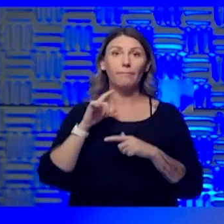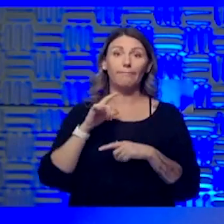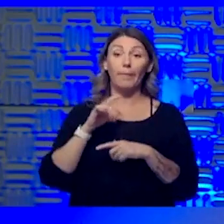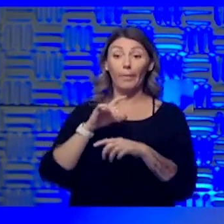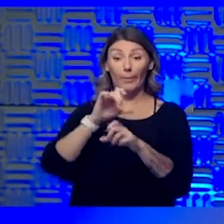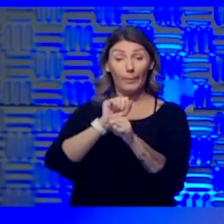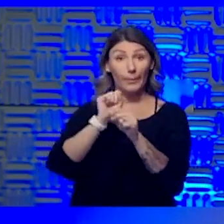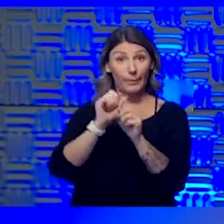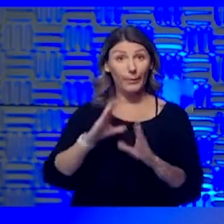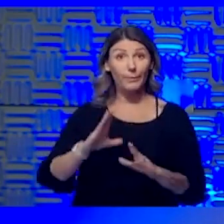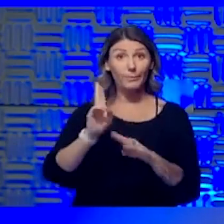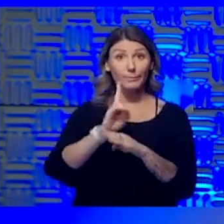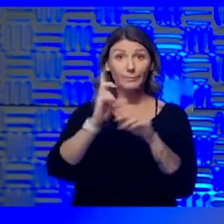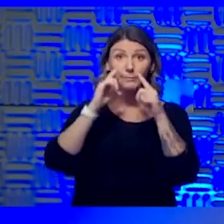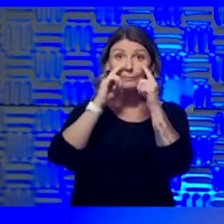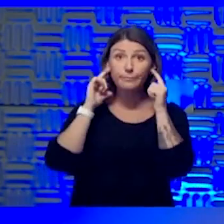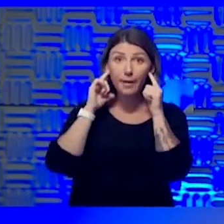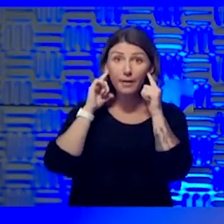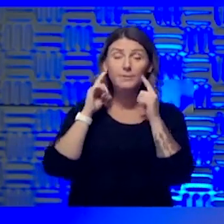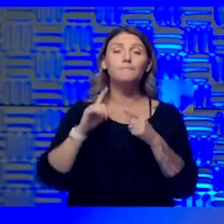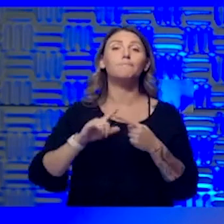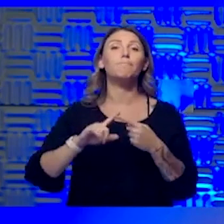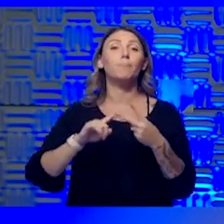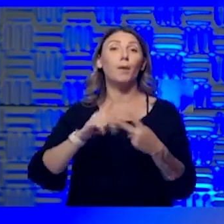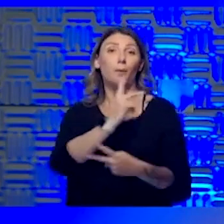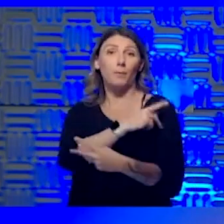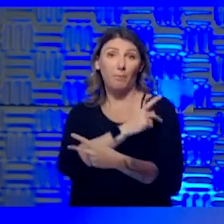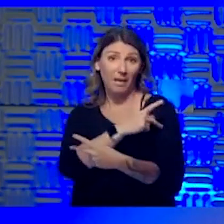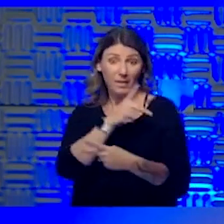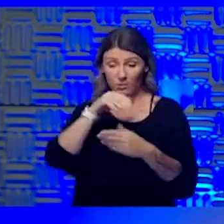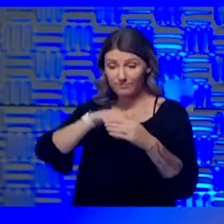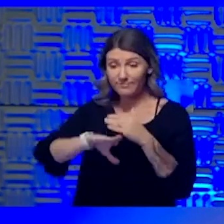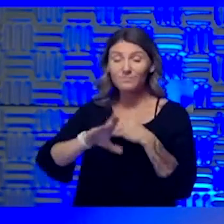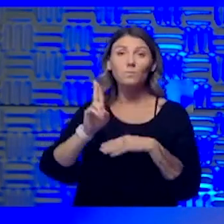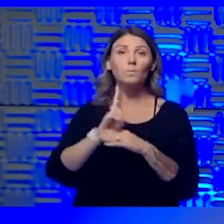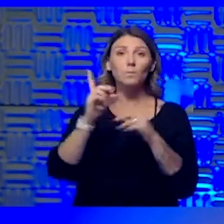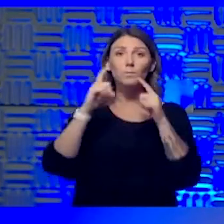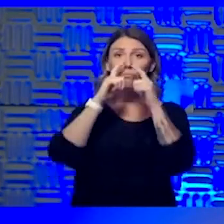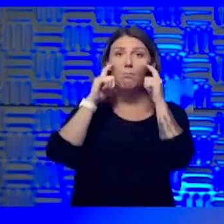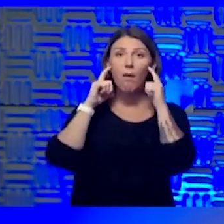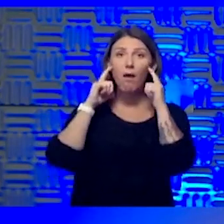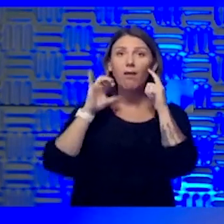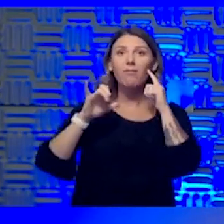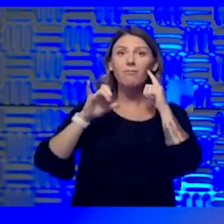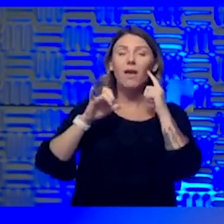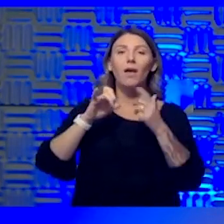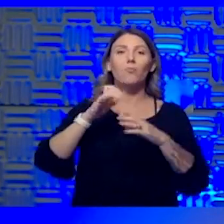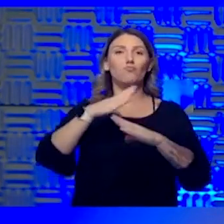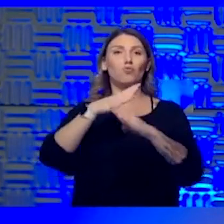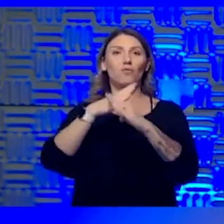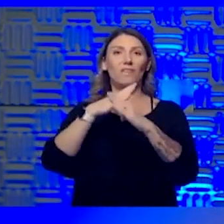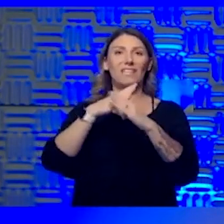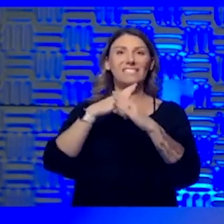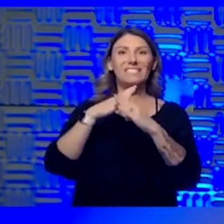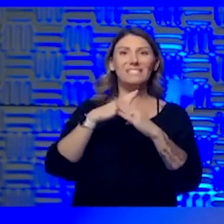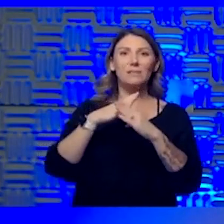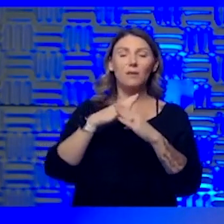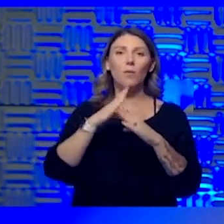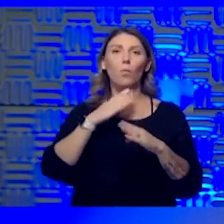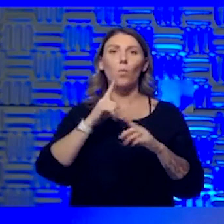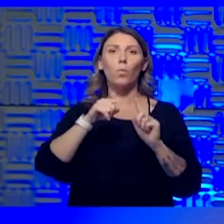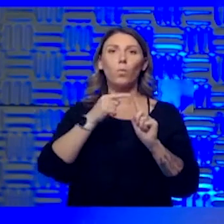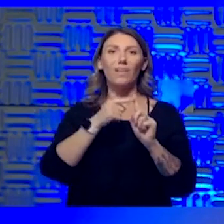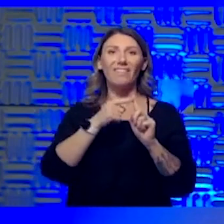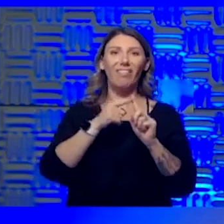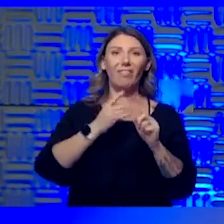when they come through, whether it's the clinics or the ER, are masked. And that will help prevent, um, a lot of the gross spread of the respiratory